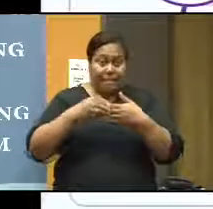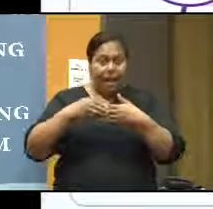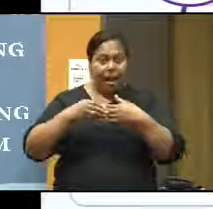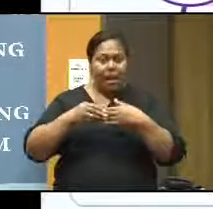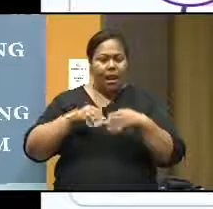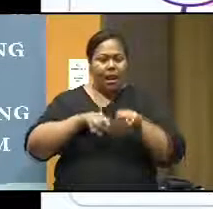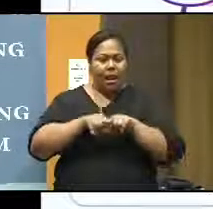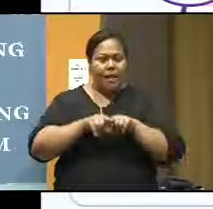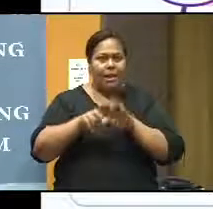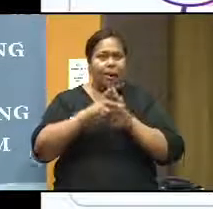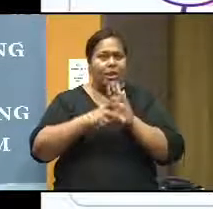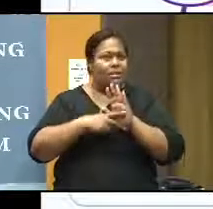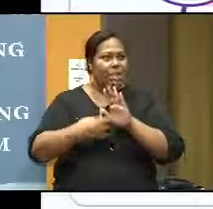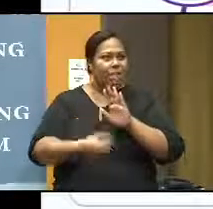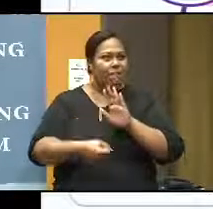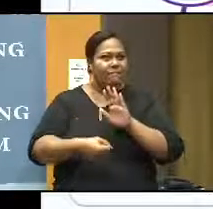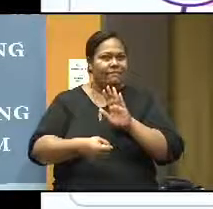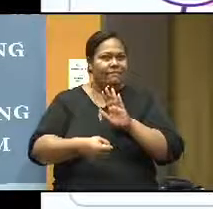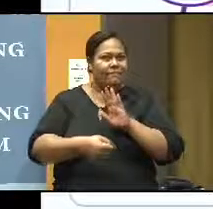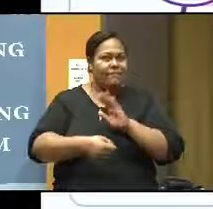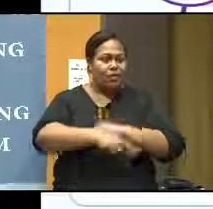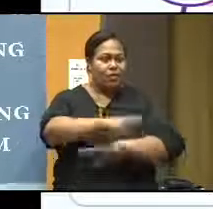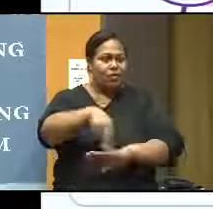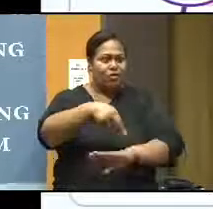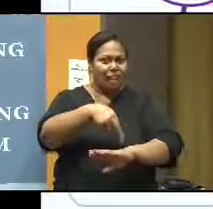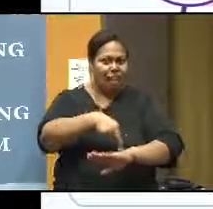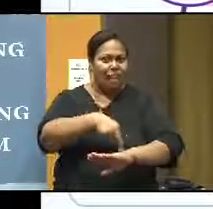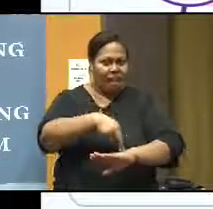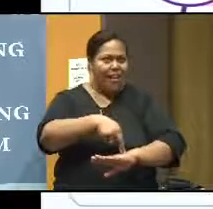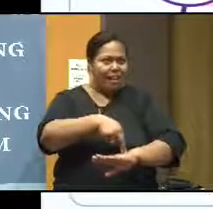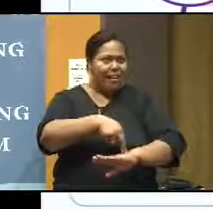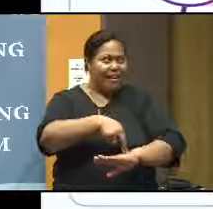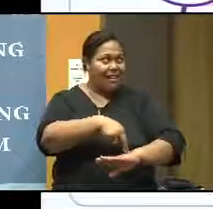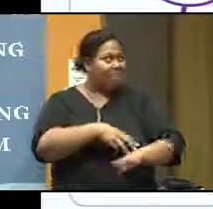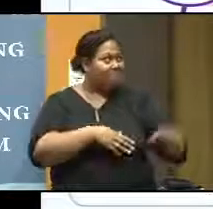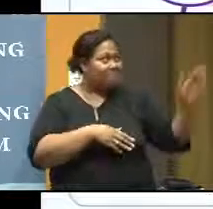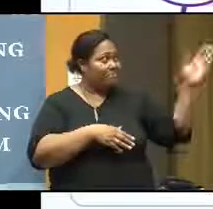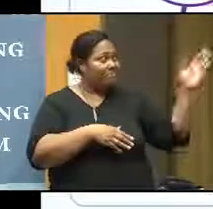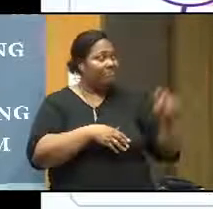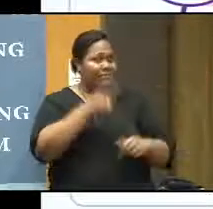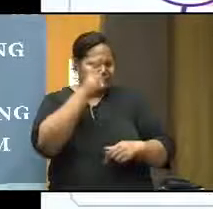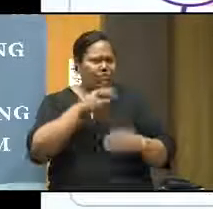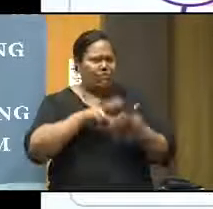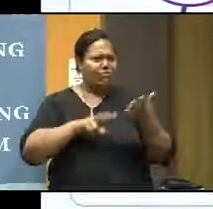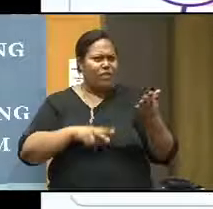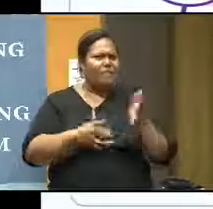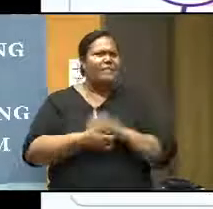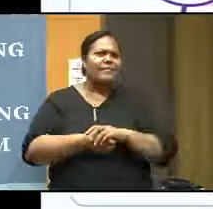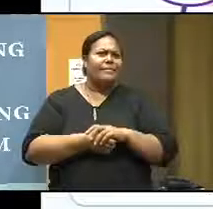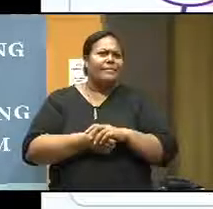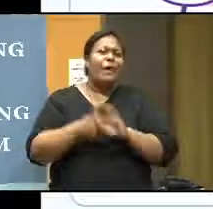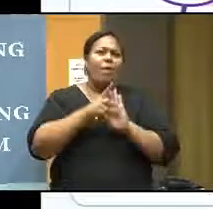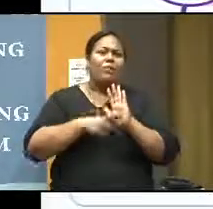of USP's regional and distributed nature. You can read all those, the technical terms and so on, which are applied